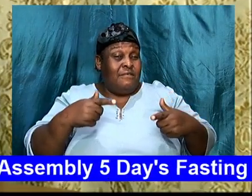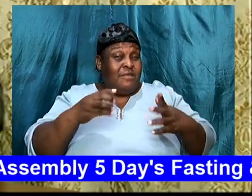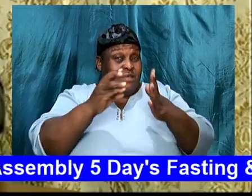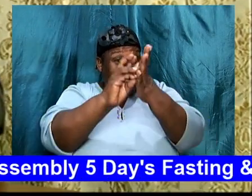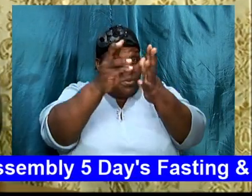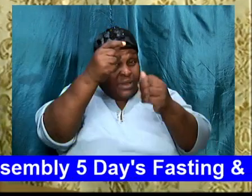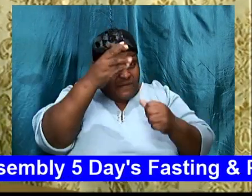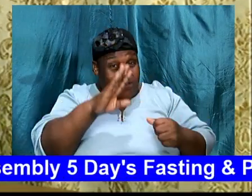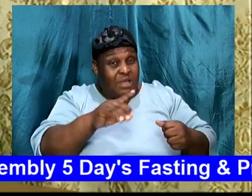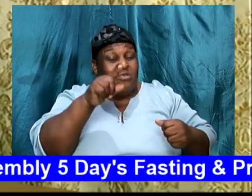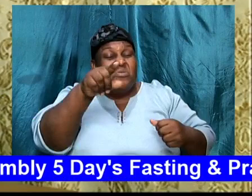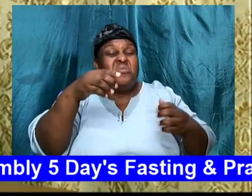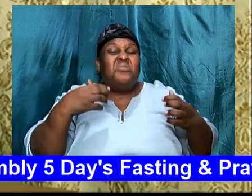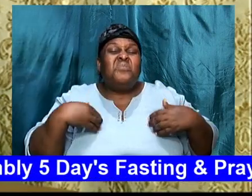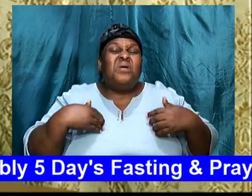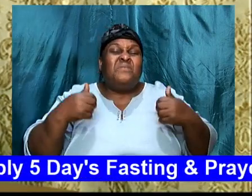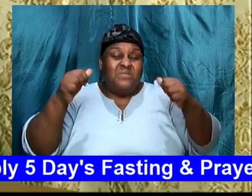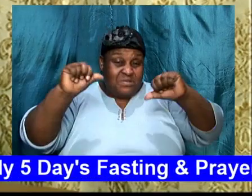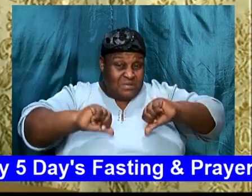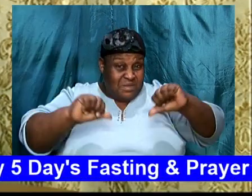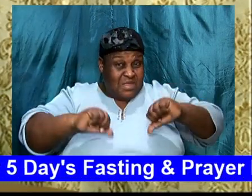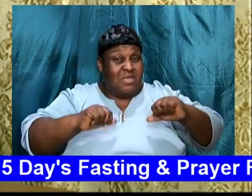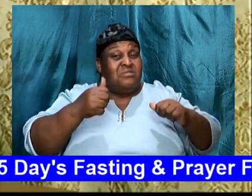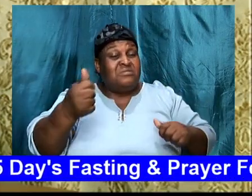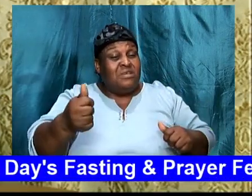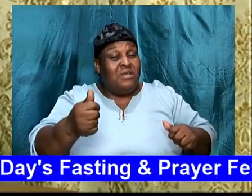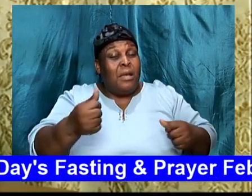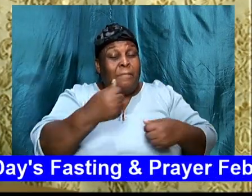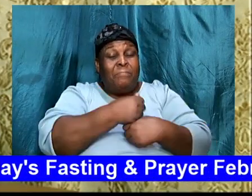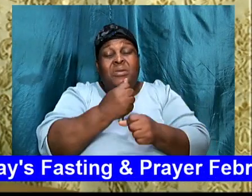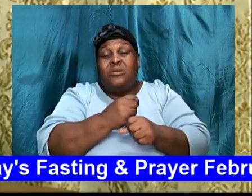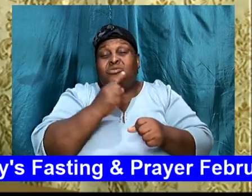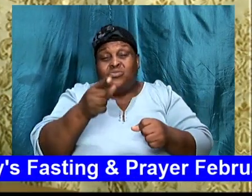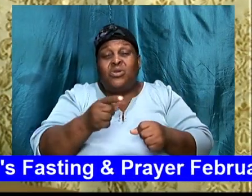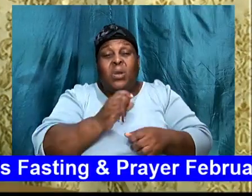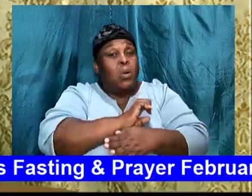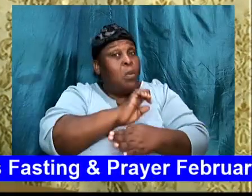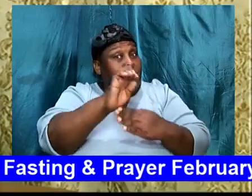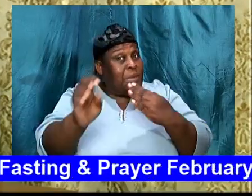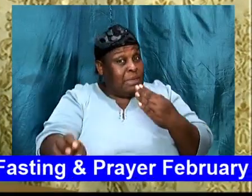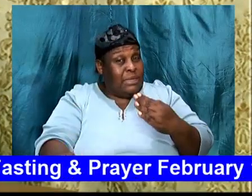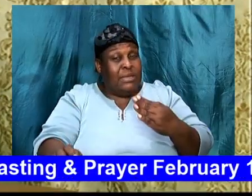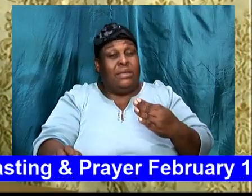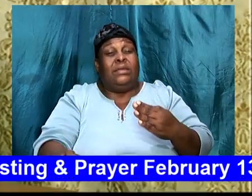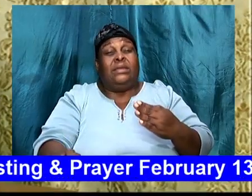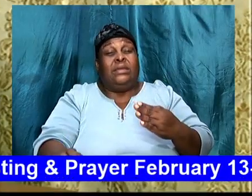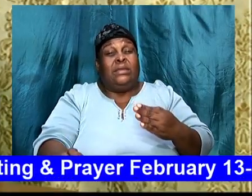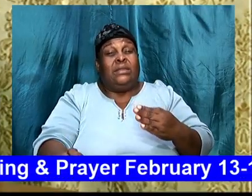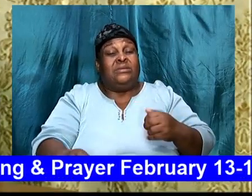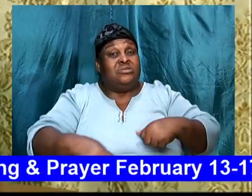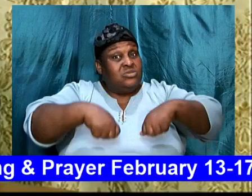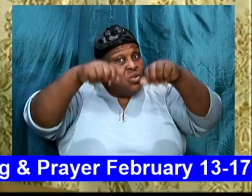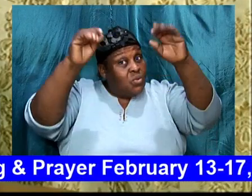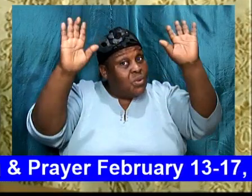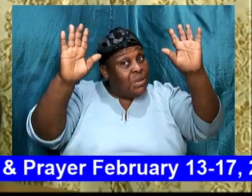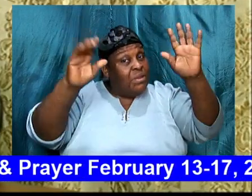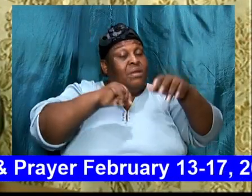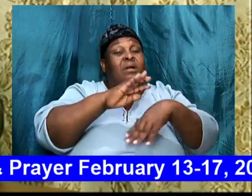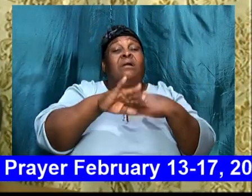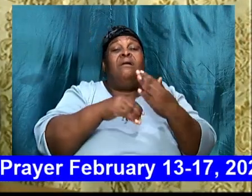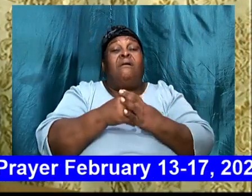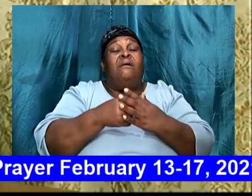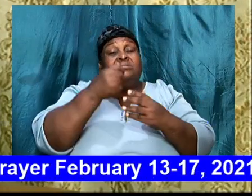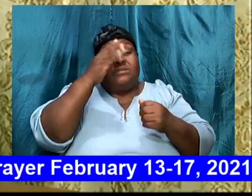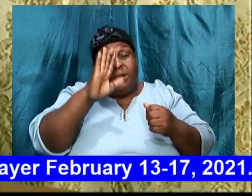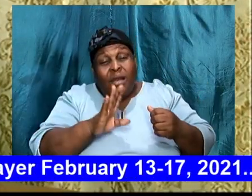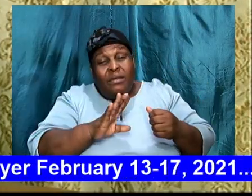you are completely sold out, to him. We must remember, and we said it last week, that we must remember, that there is a